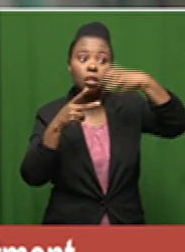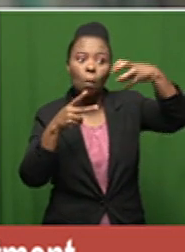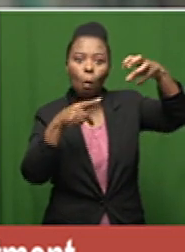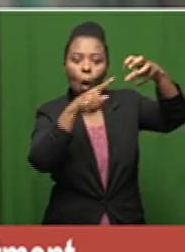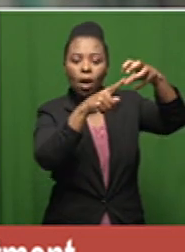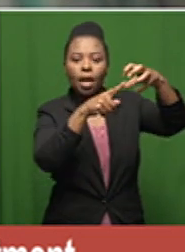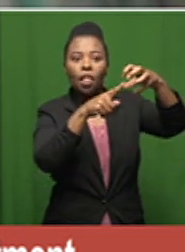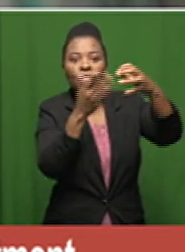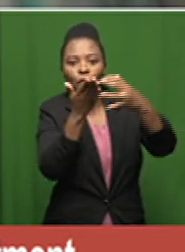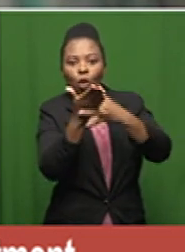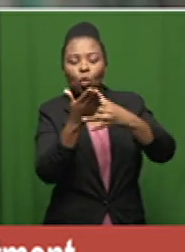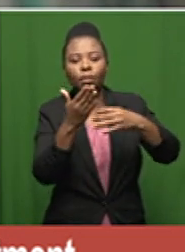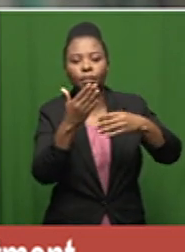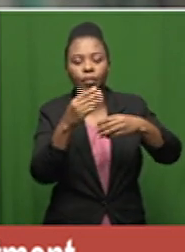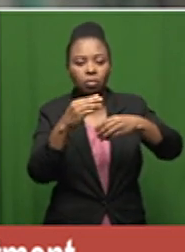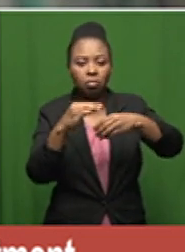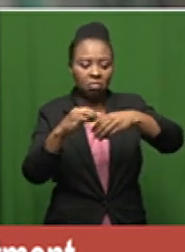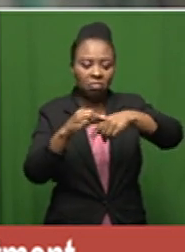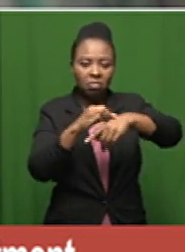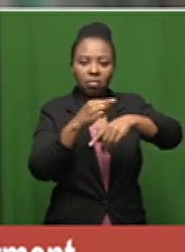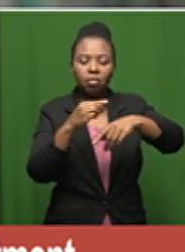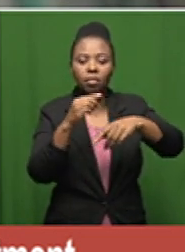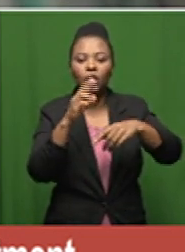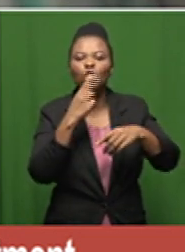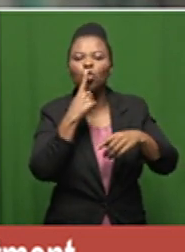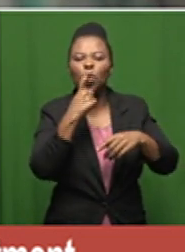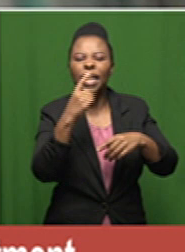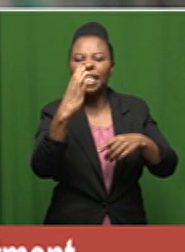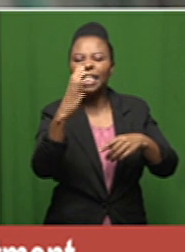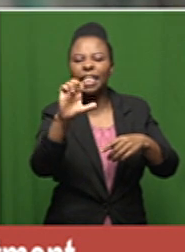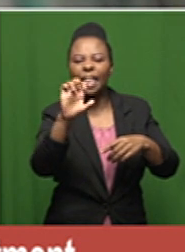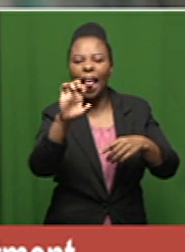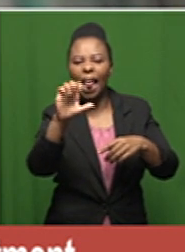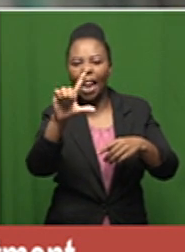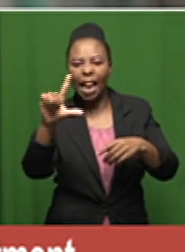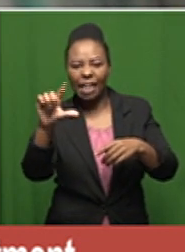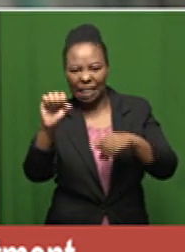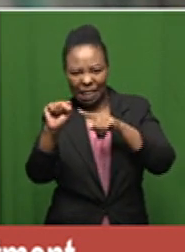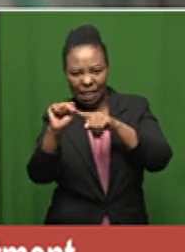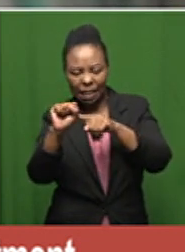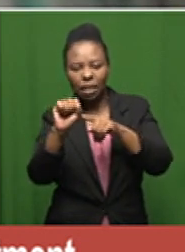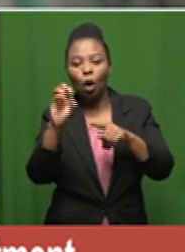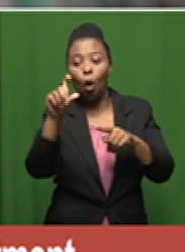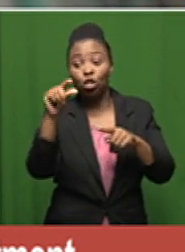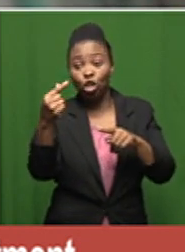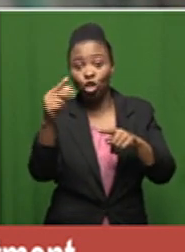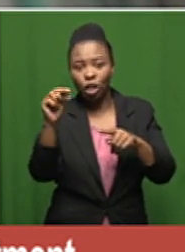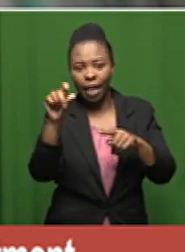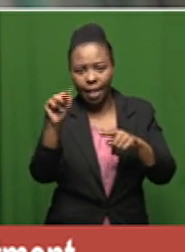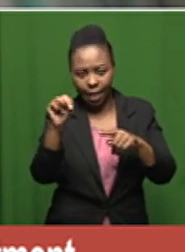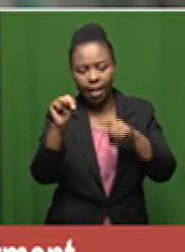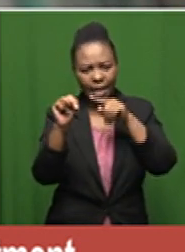hemoglobin which is the component of the red cell that that carries oxygen and forms carboxy